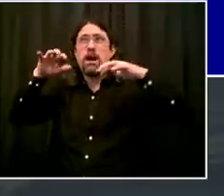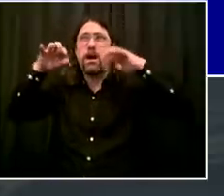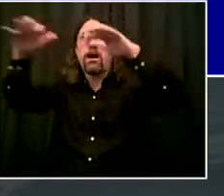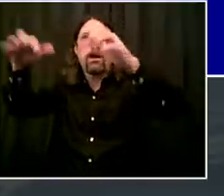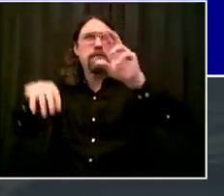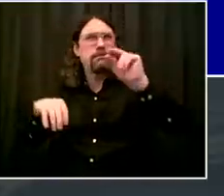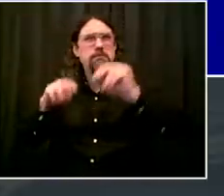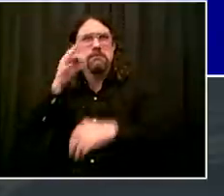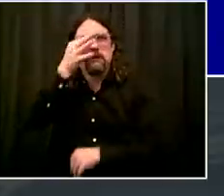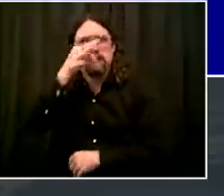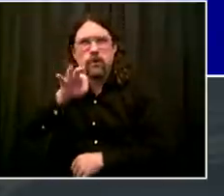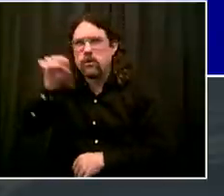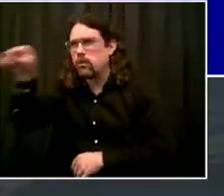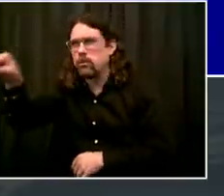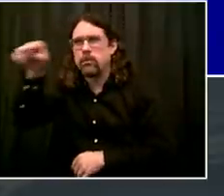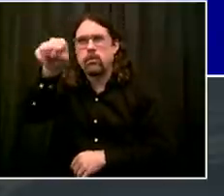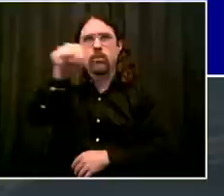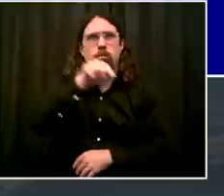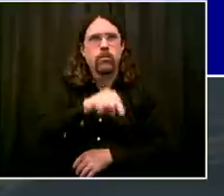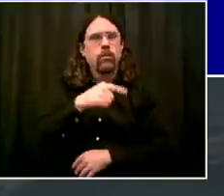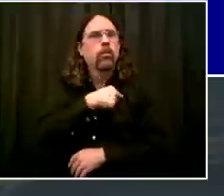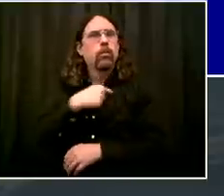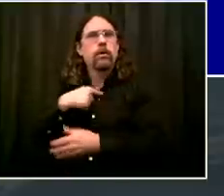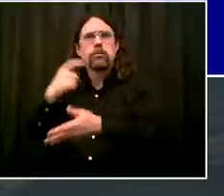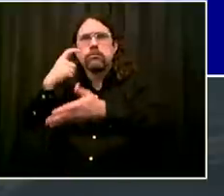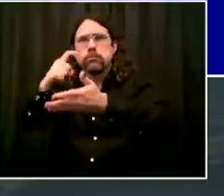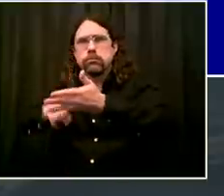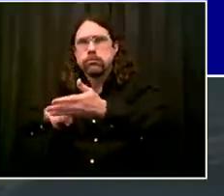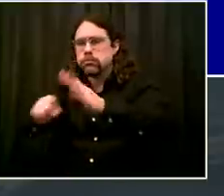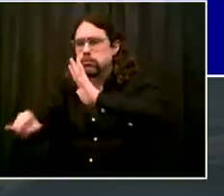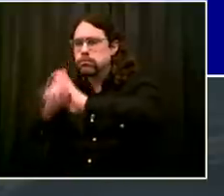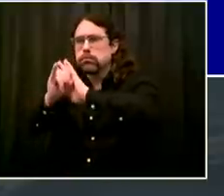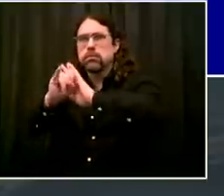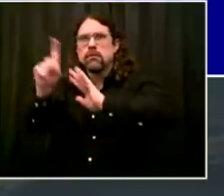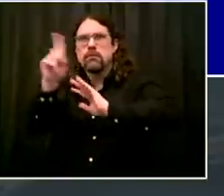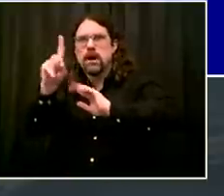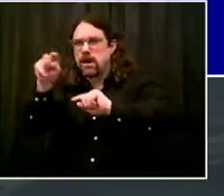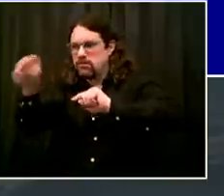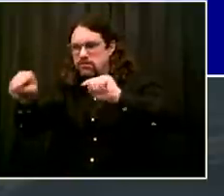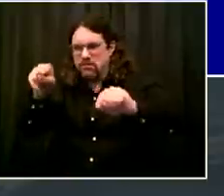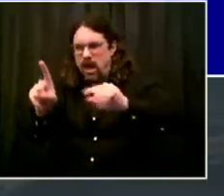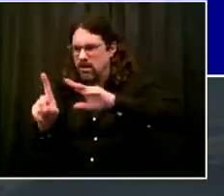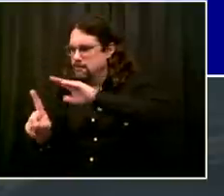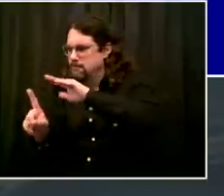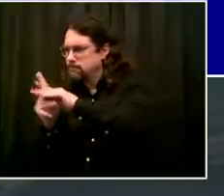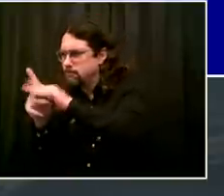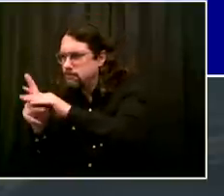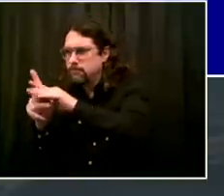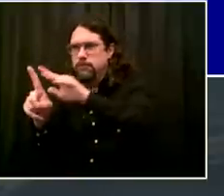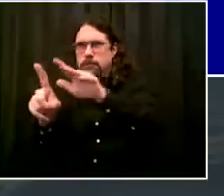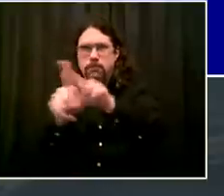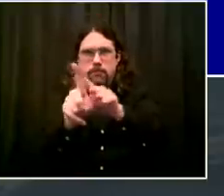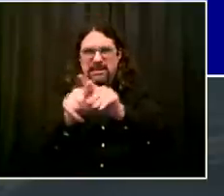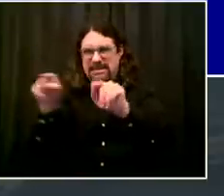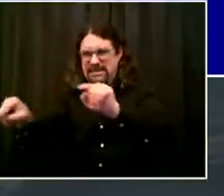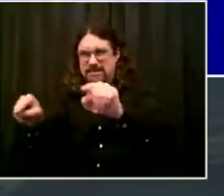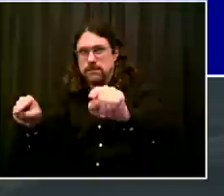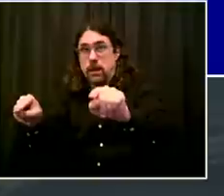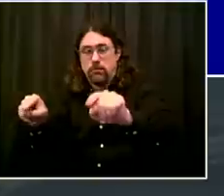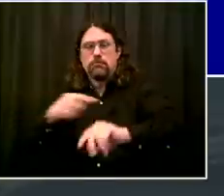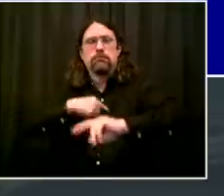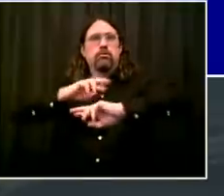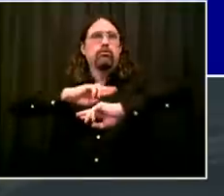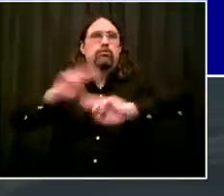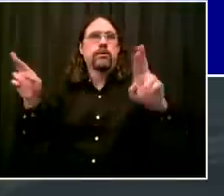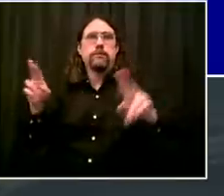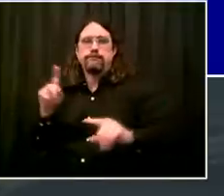summers. You've seen why New York City became the safest big city in America because there was smart strategic